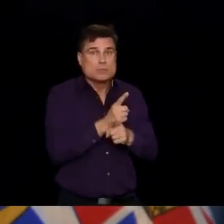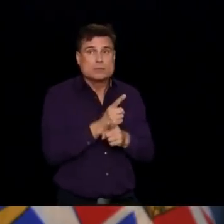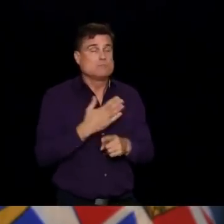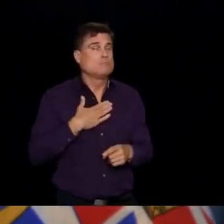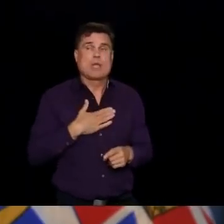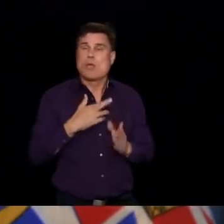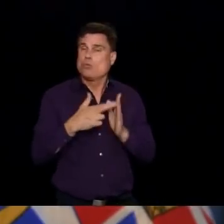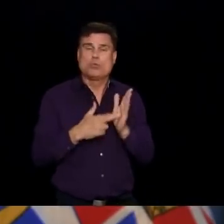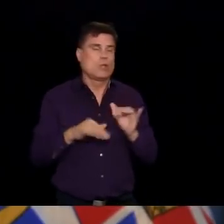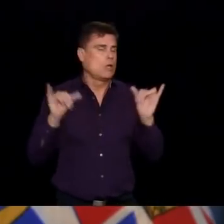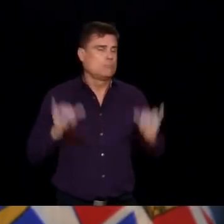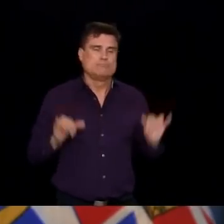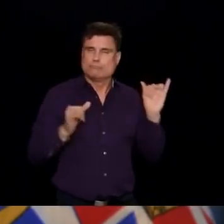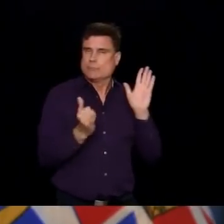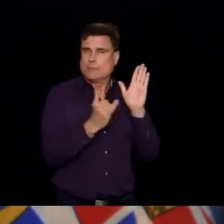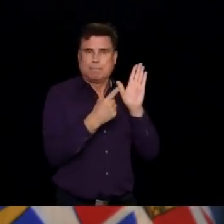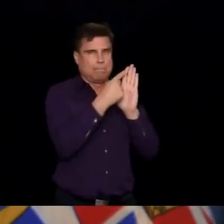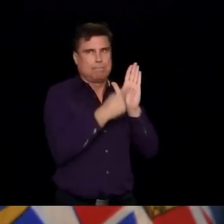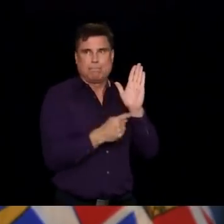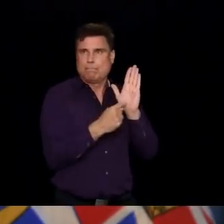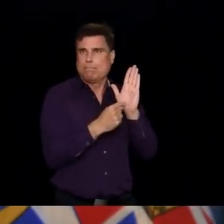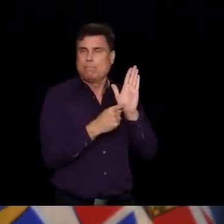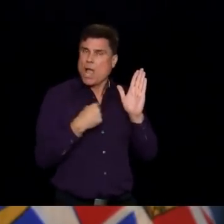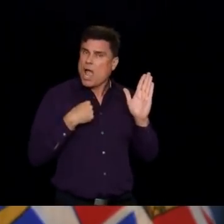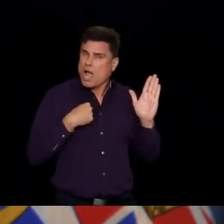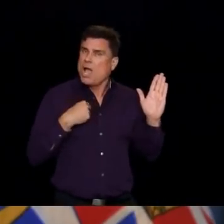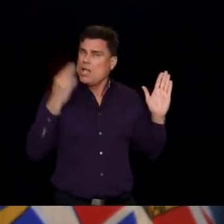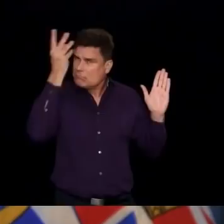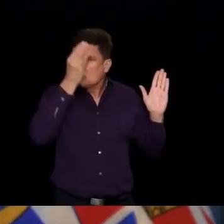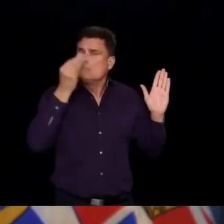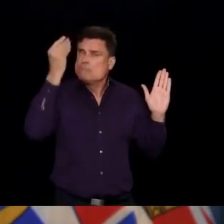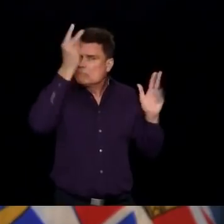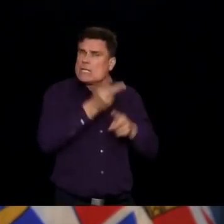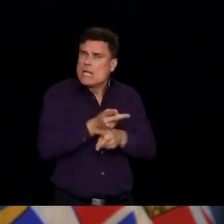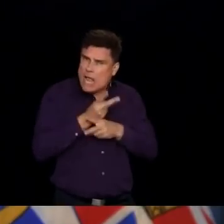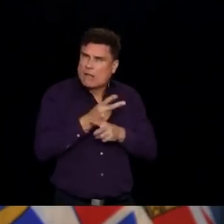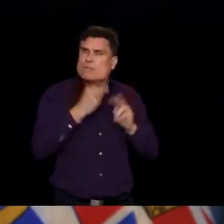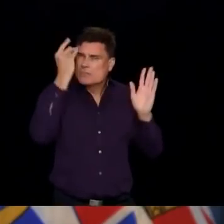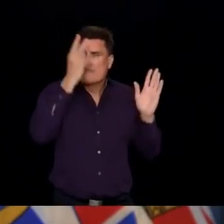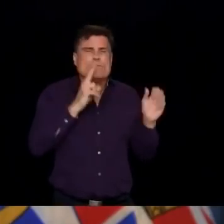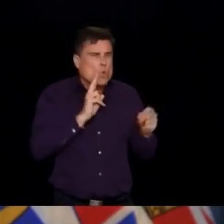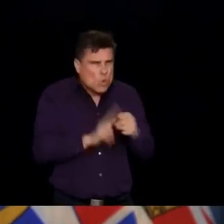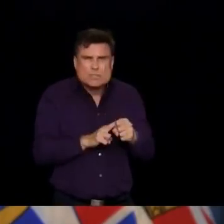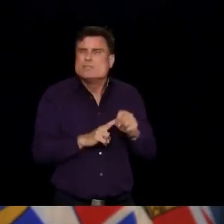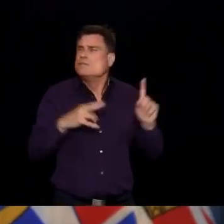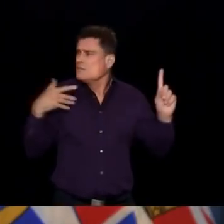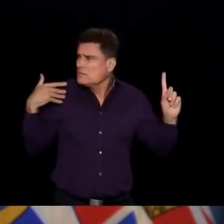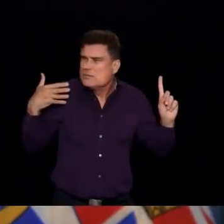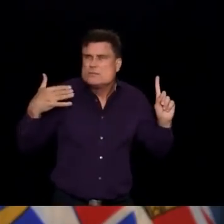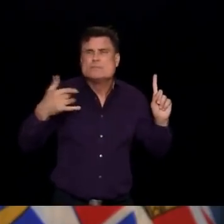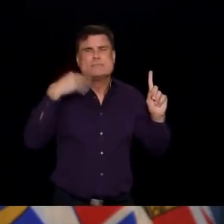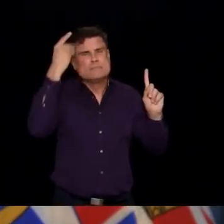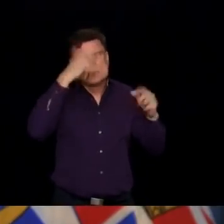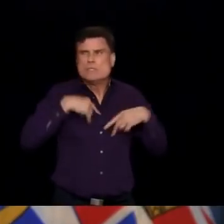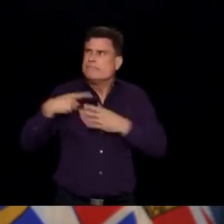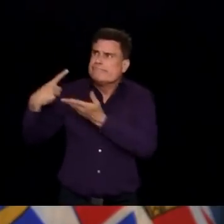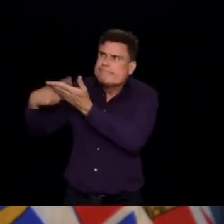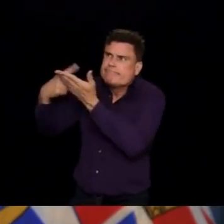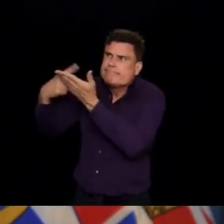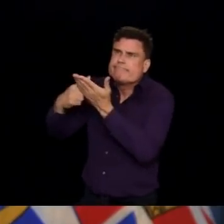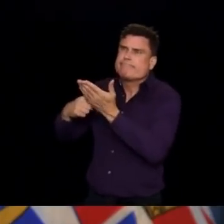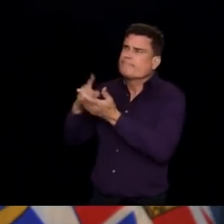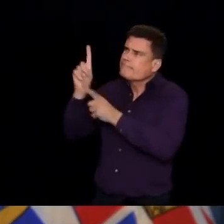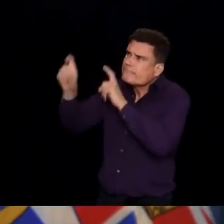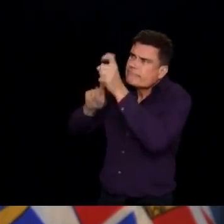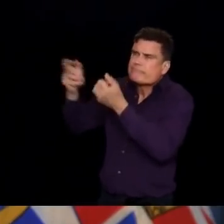about and it has many people across the country and around the globe, as you can tell. But these are the measures that we've put